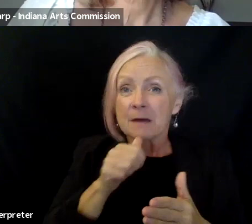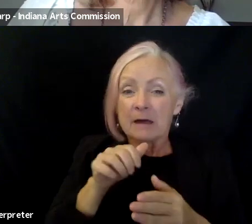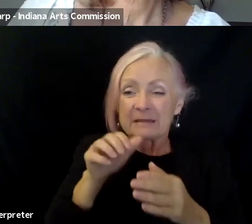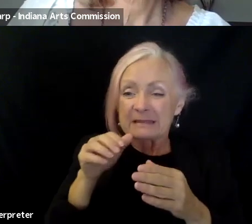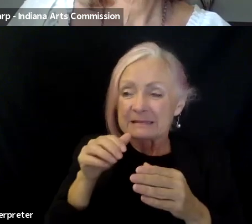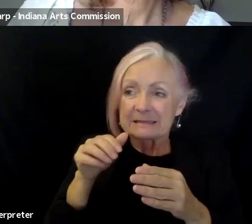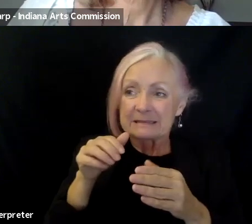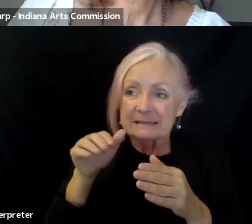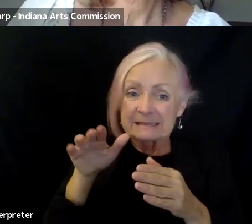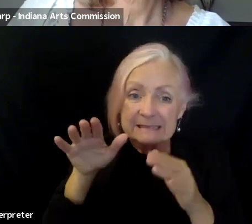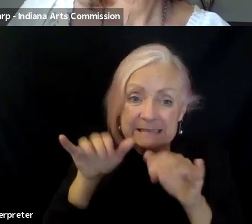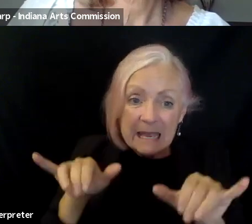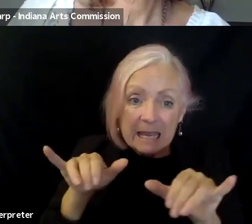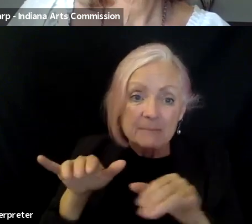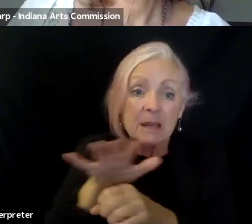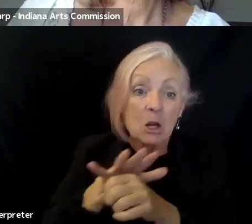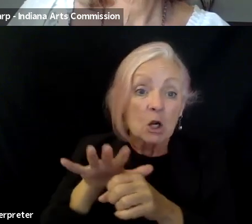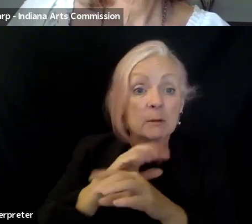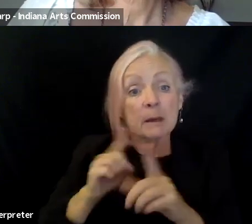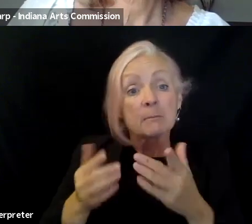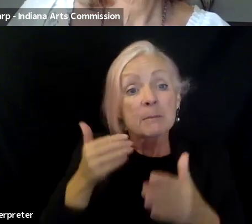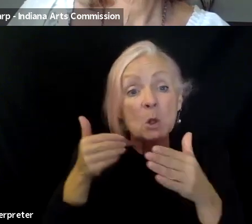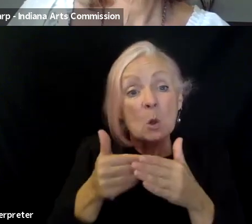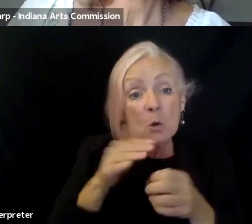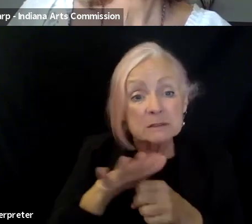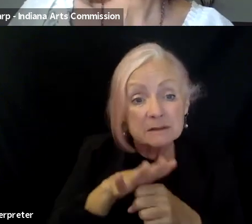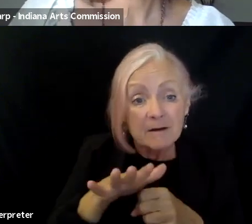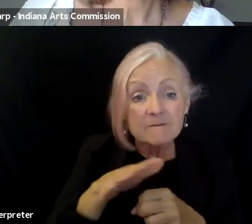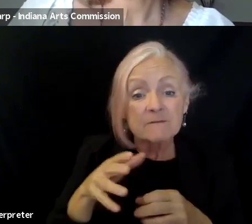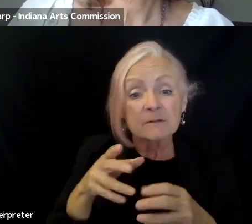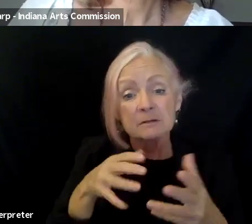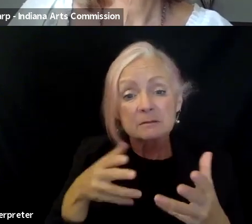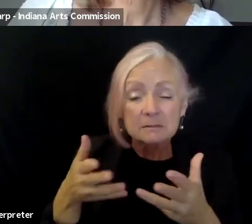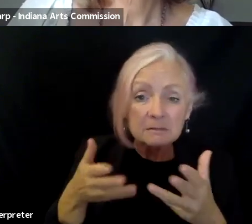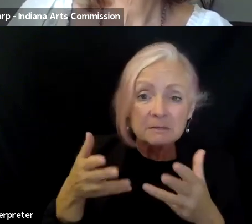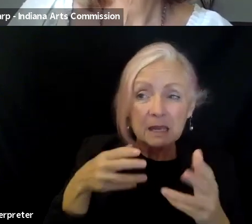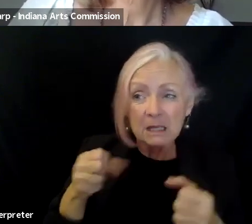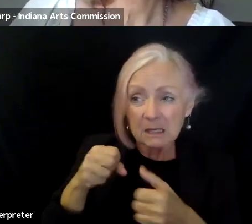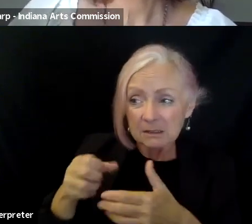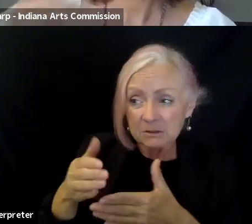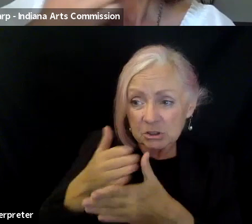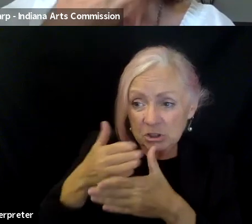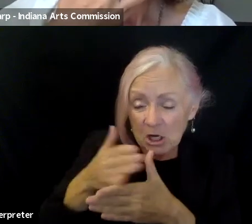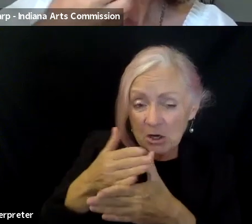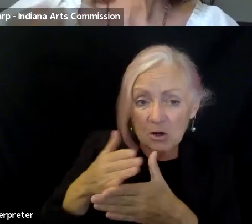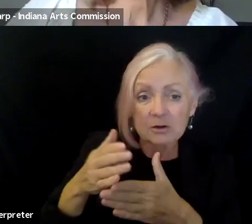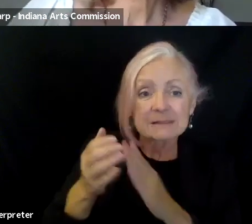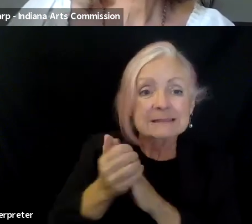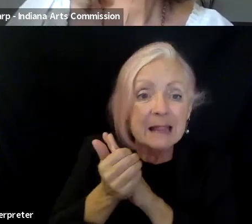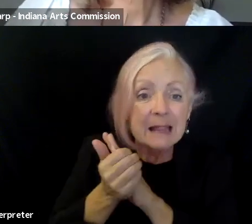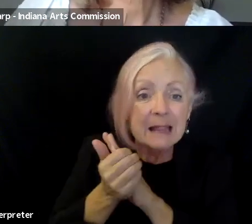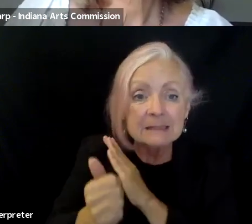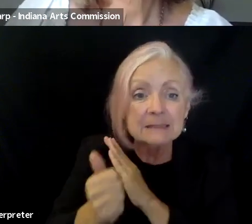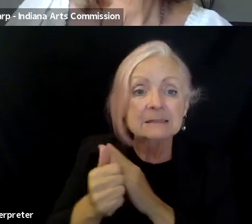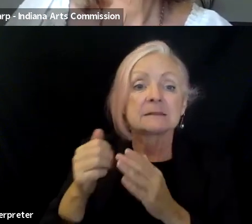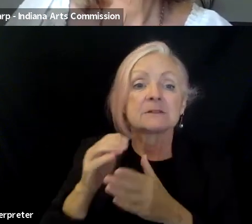enough to, to share some of their, their skills, some of the arts, you know, some of the,